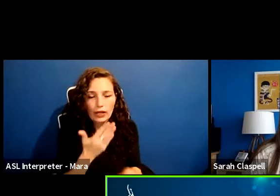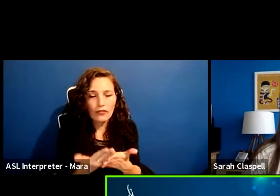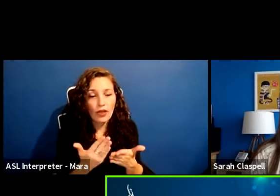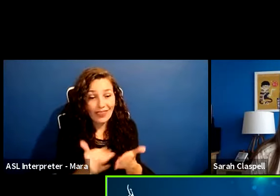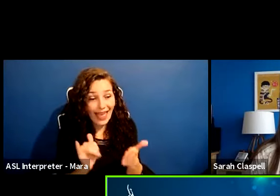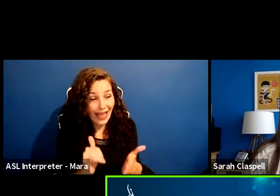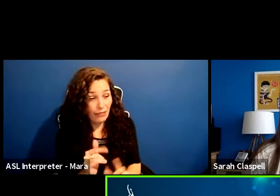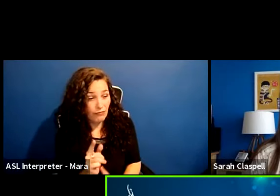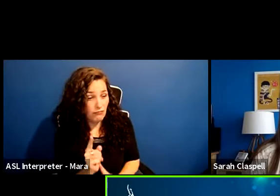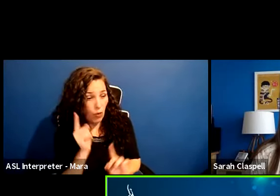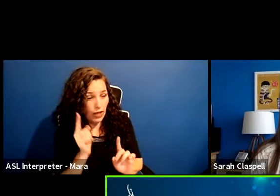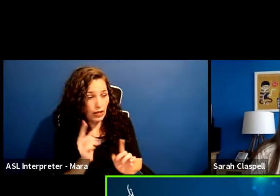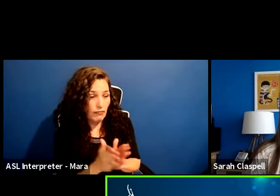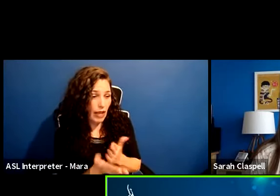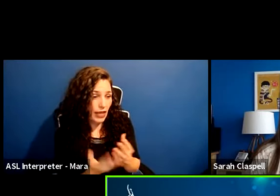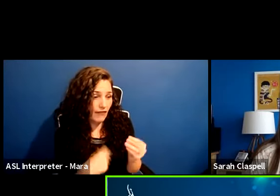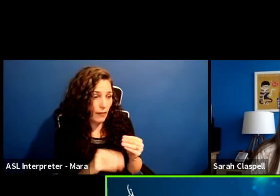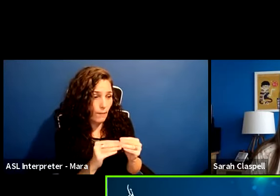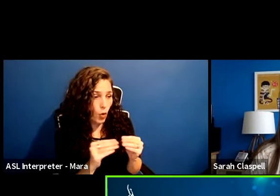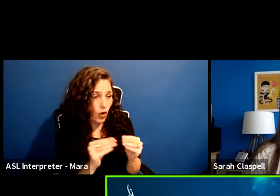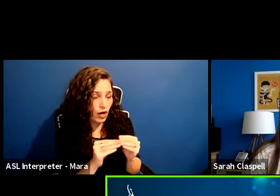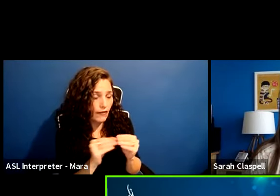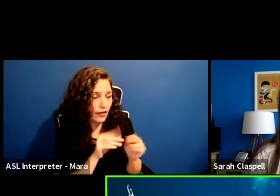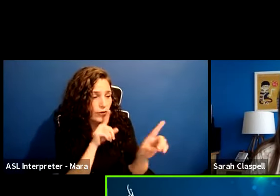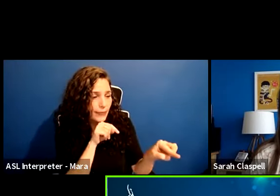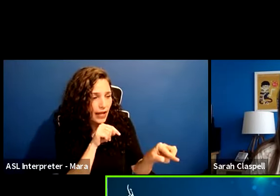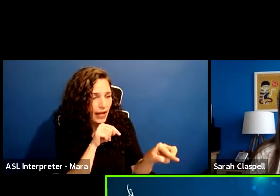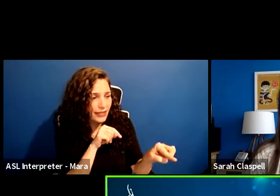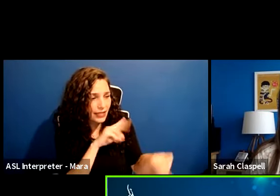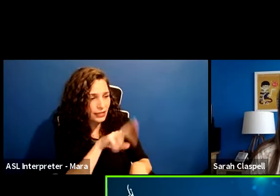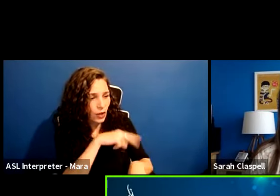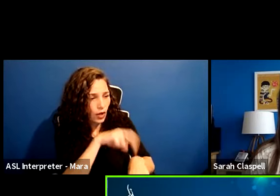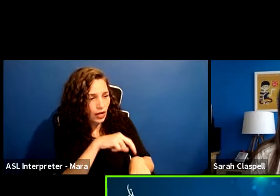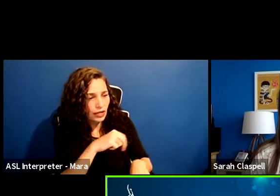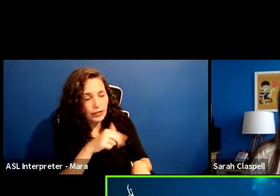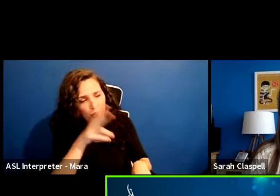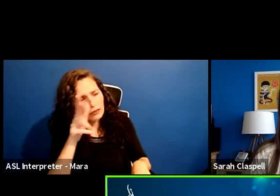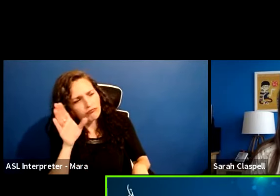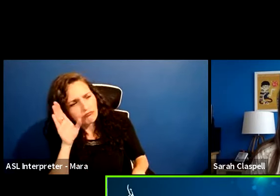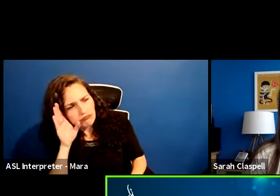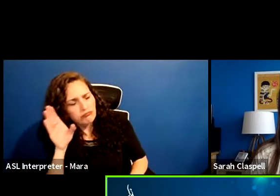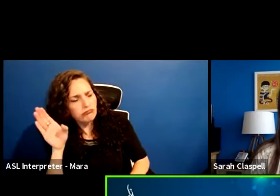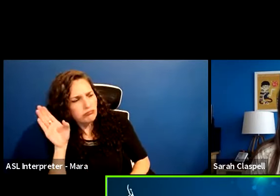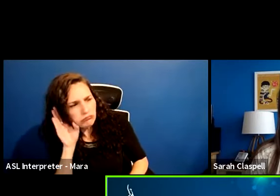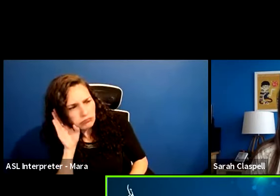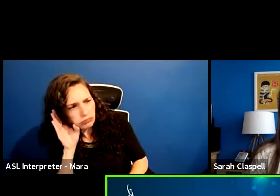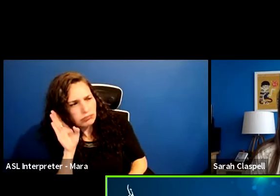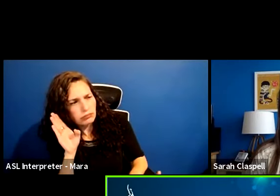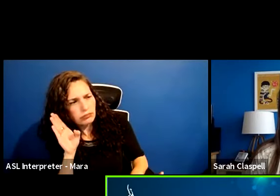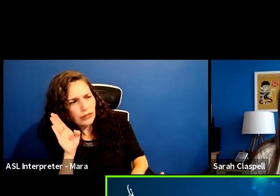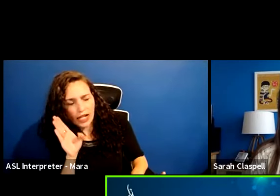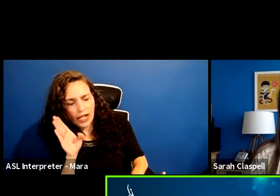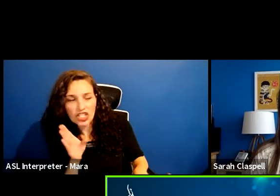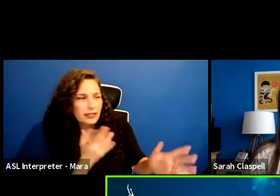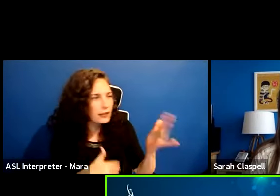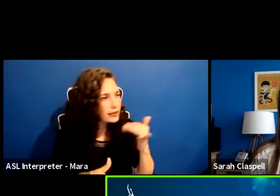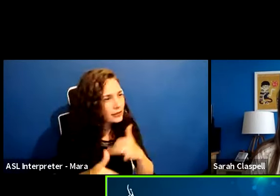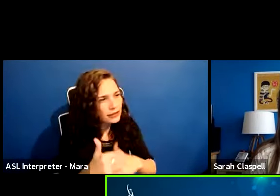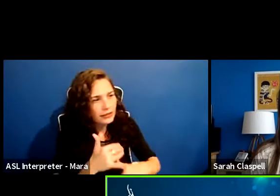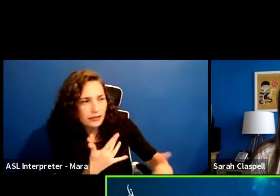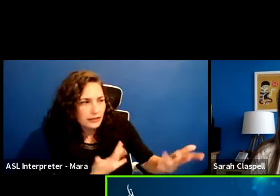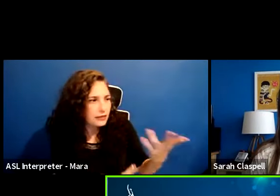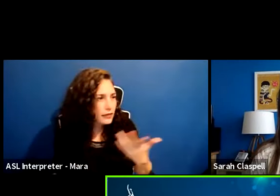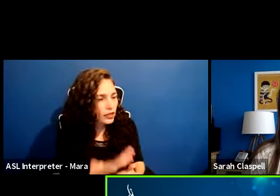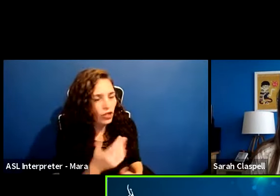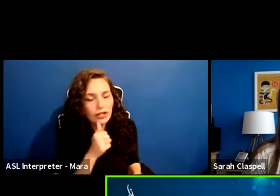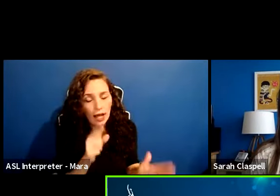that feels organic because you're really listening and playing off. You're not planning what it's going to look like. And that allows for